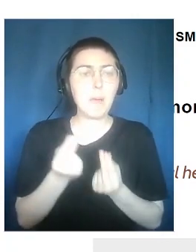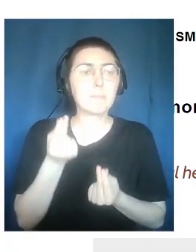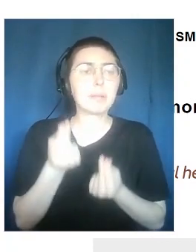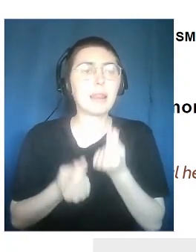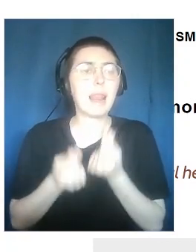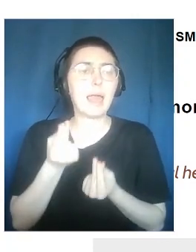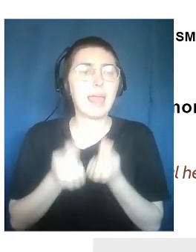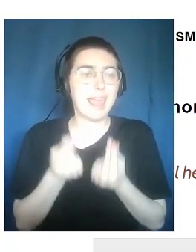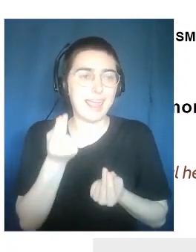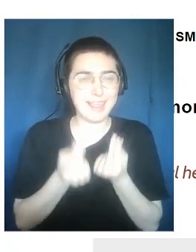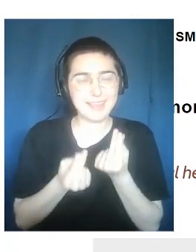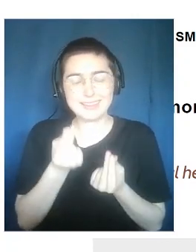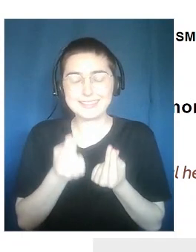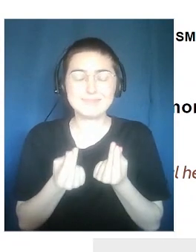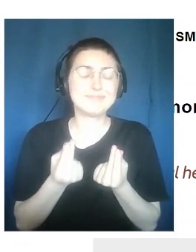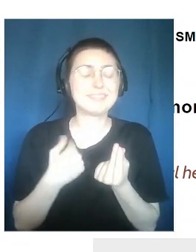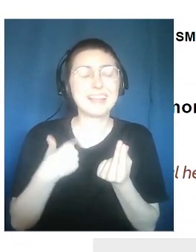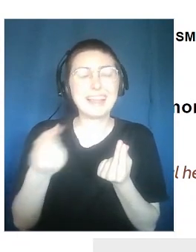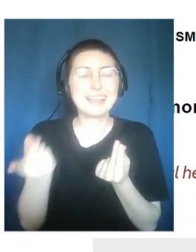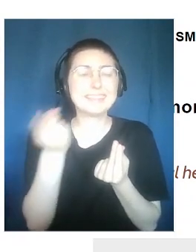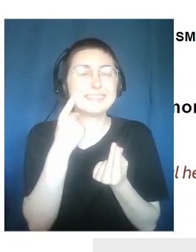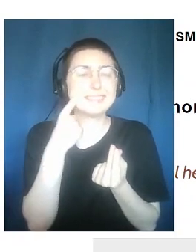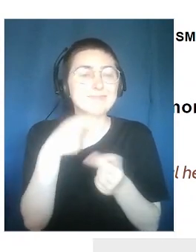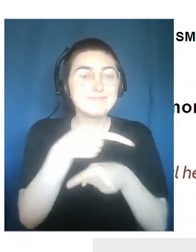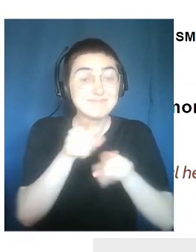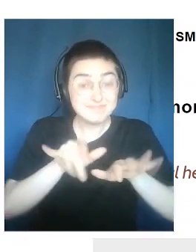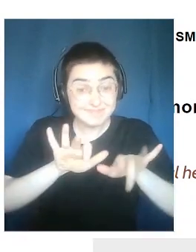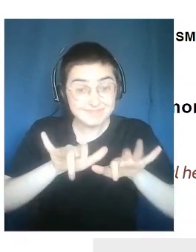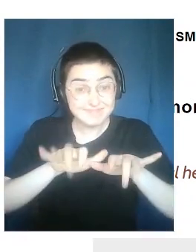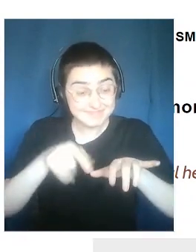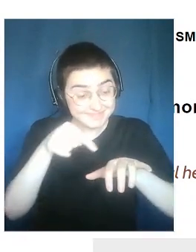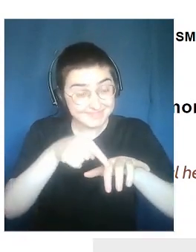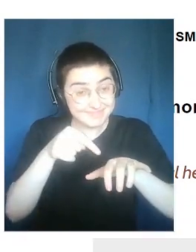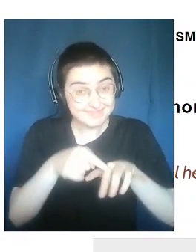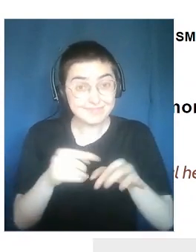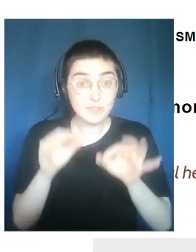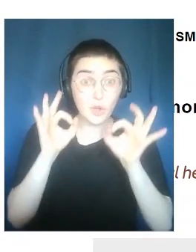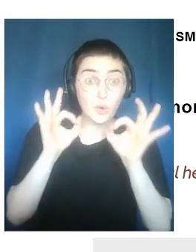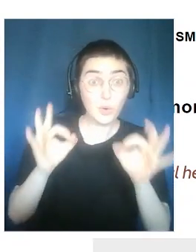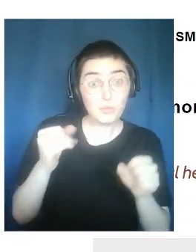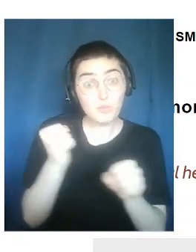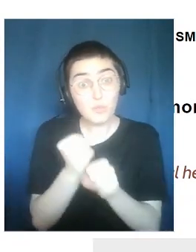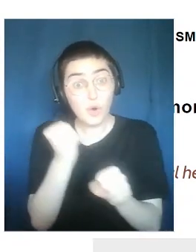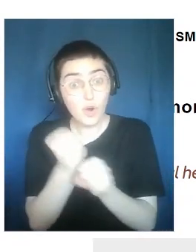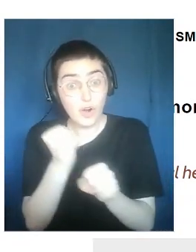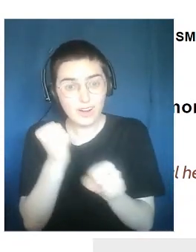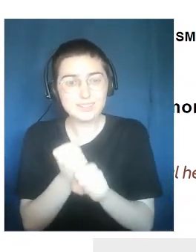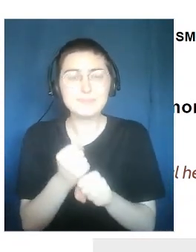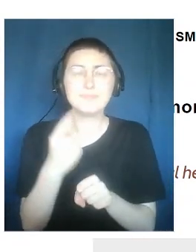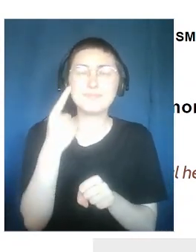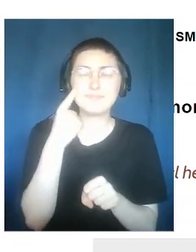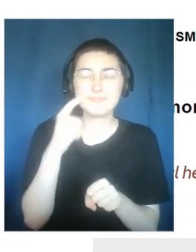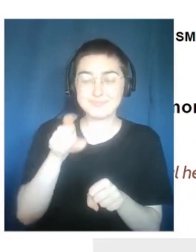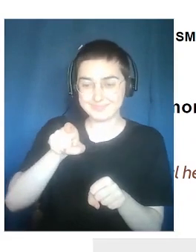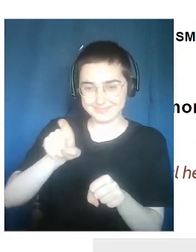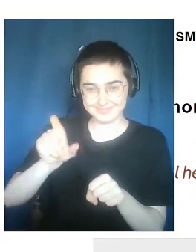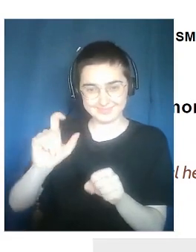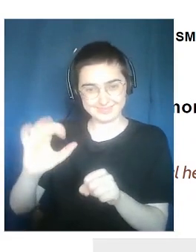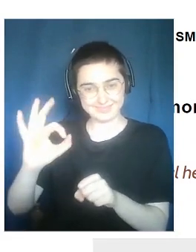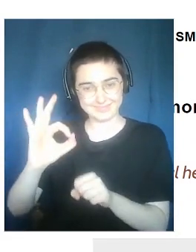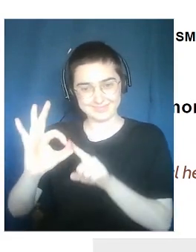and short ice breaking game just to check whether keyboards are working.